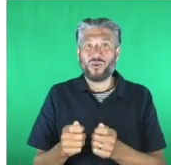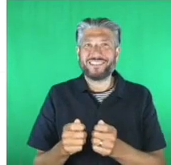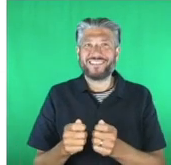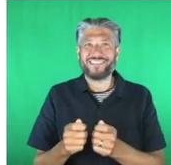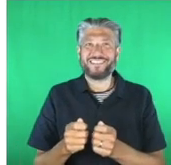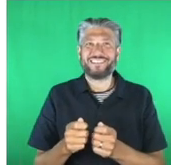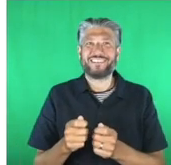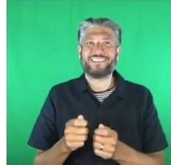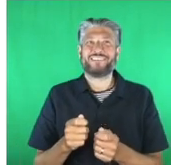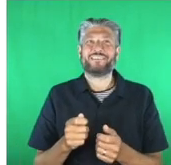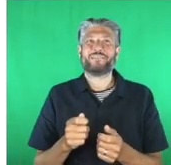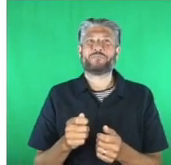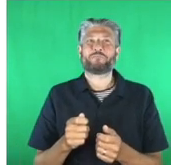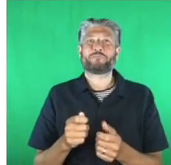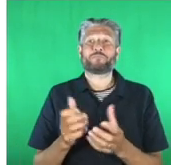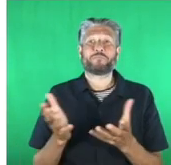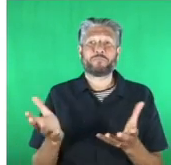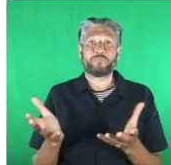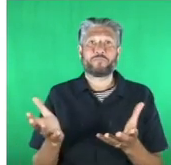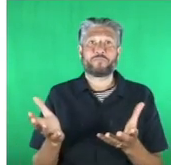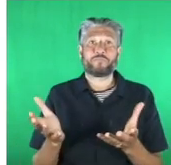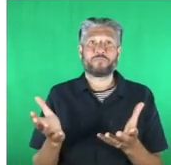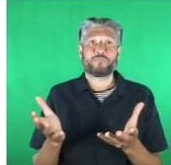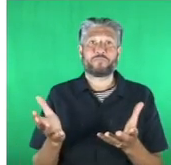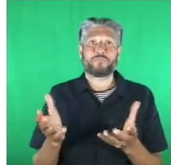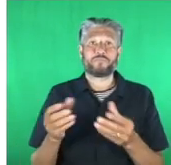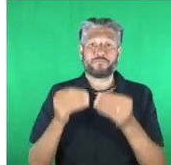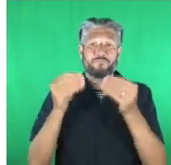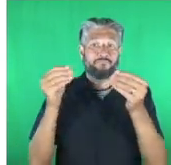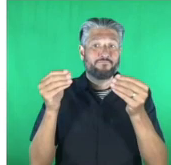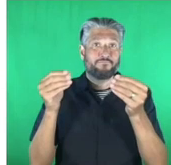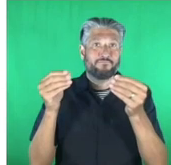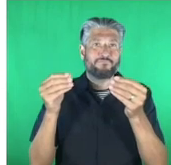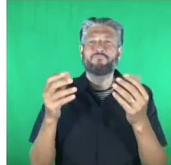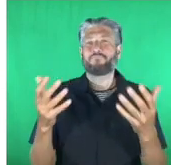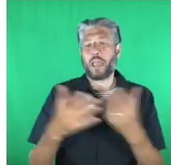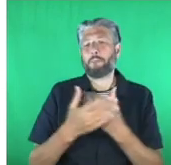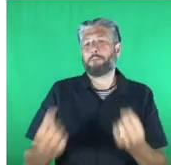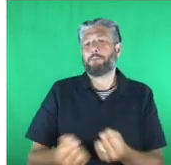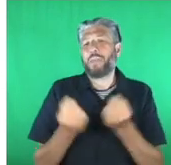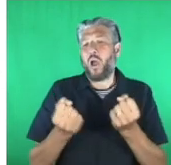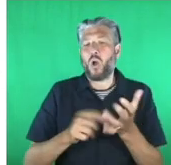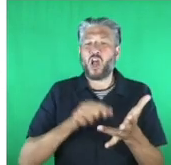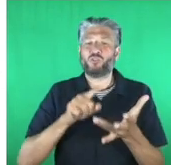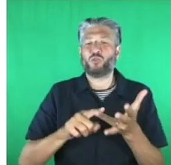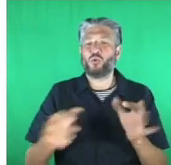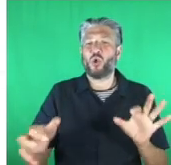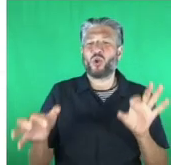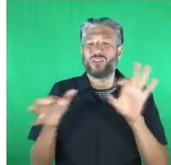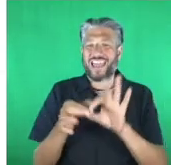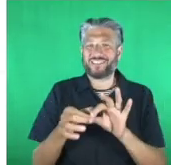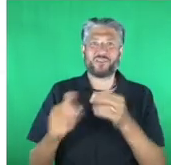which is power to connect well done to the team at power to connect